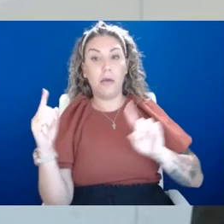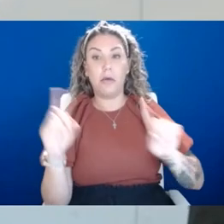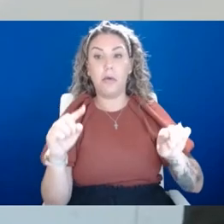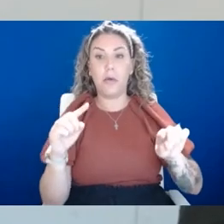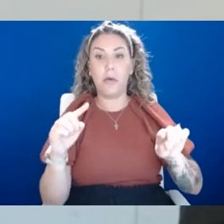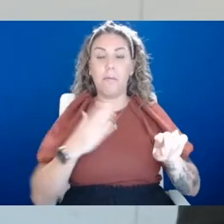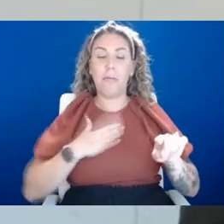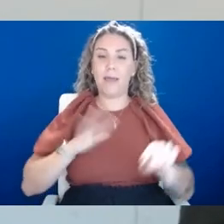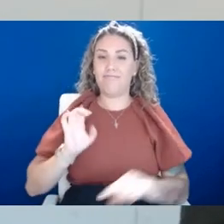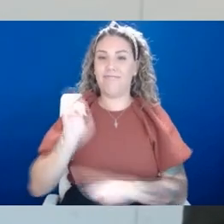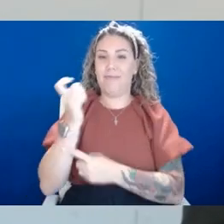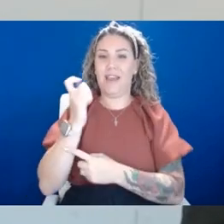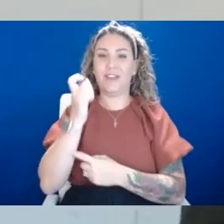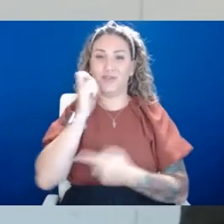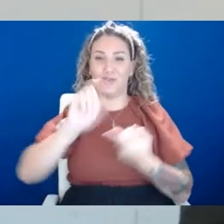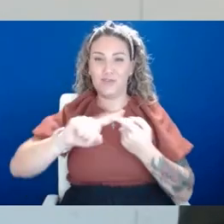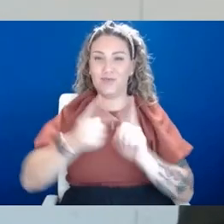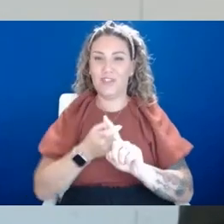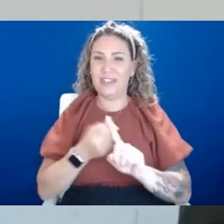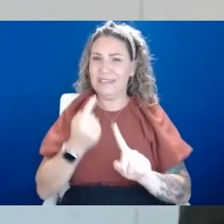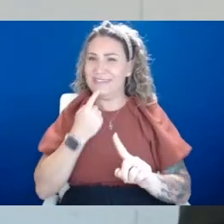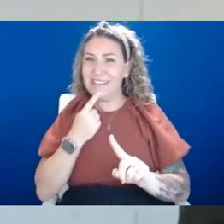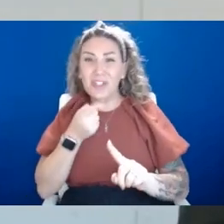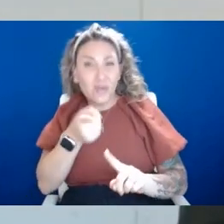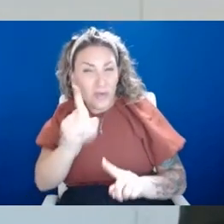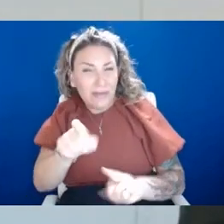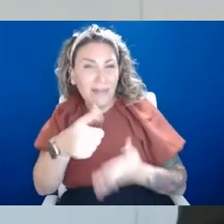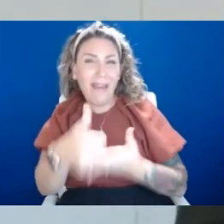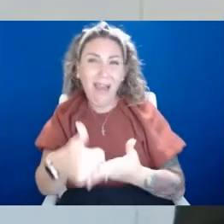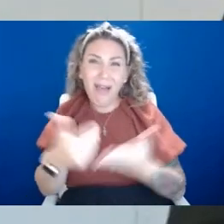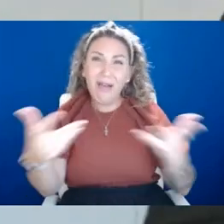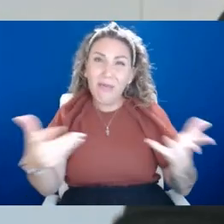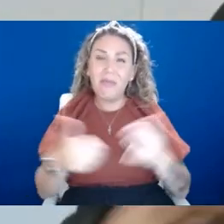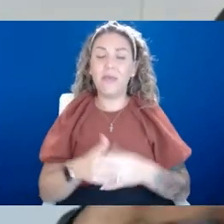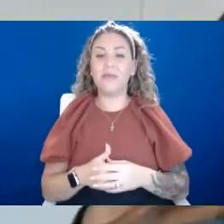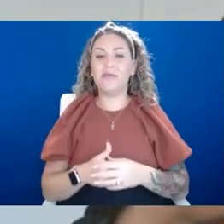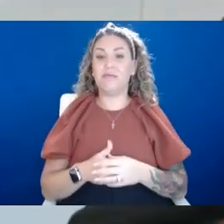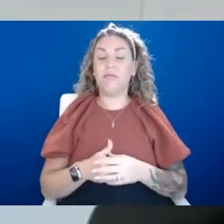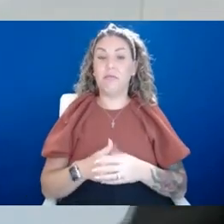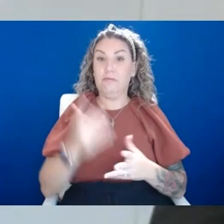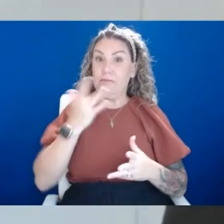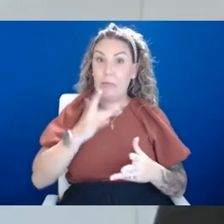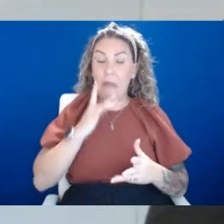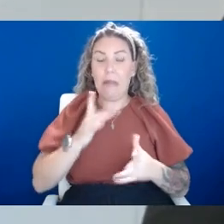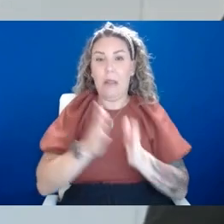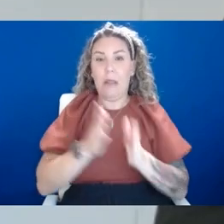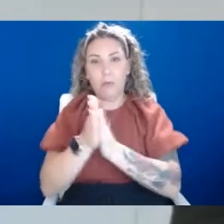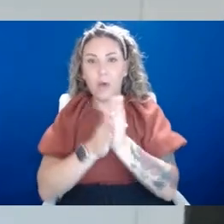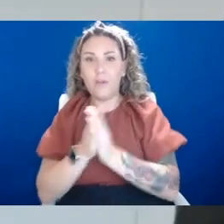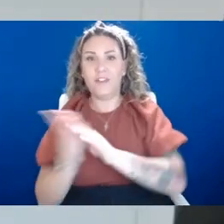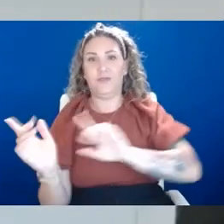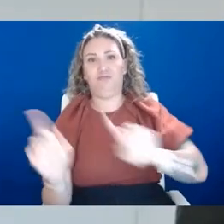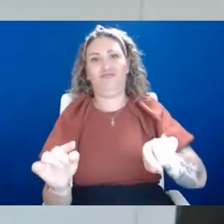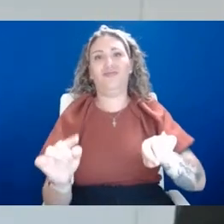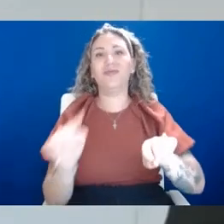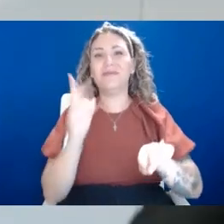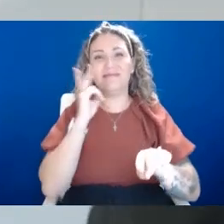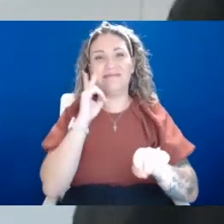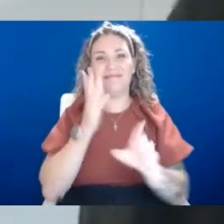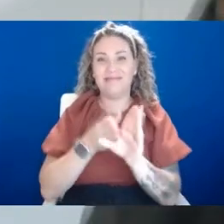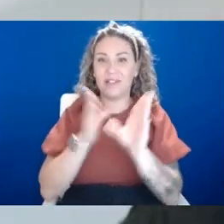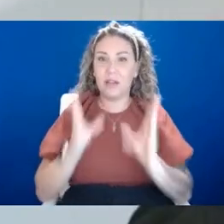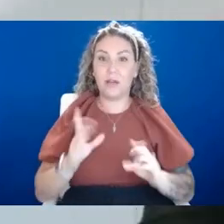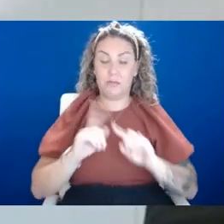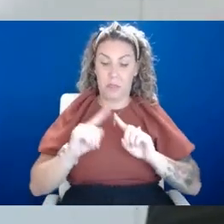-girlfriend kept telling me that I needed help. And luckily, I had that motivation to go and see a psychologist. But the